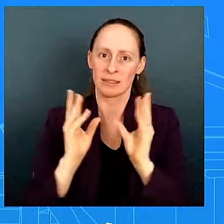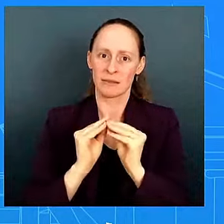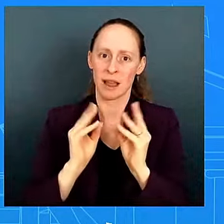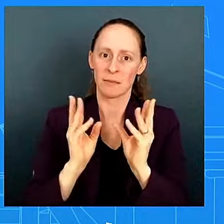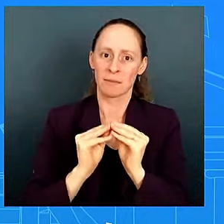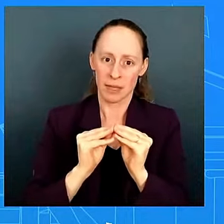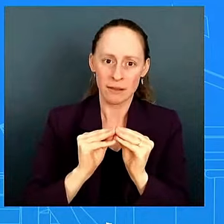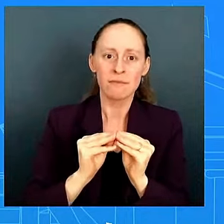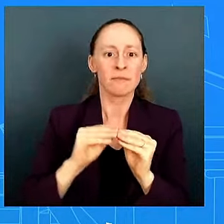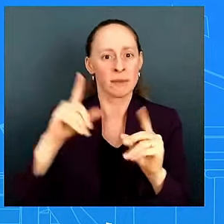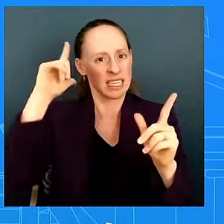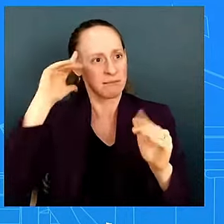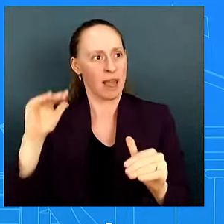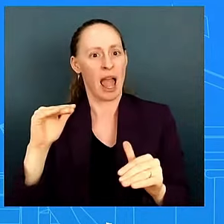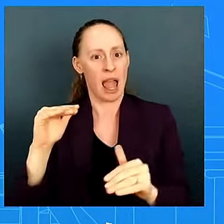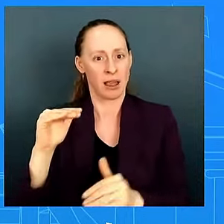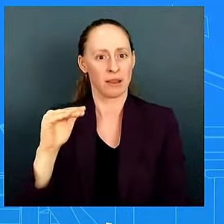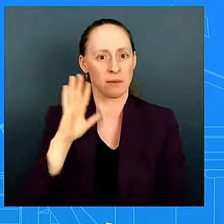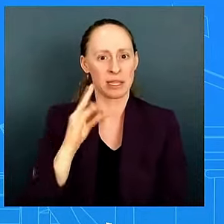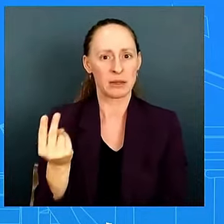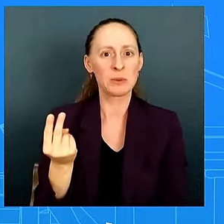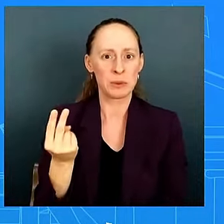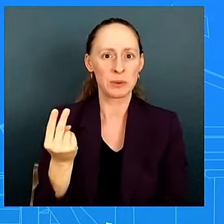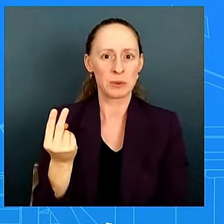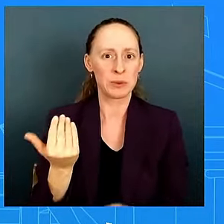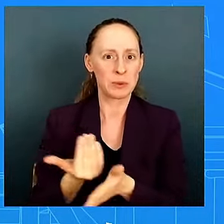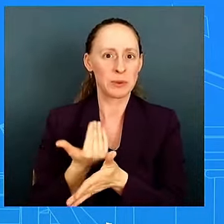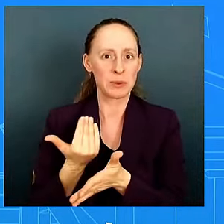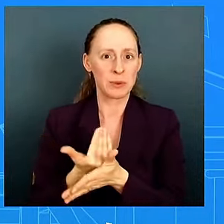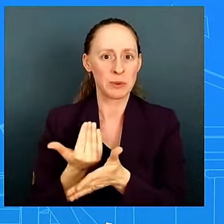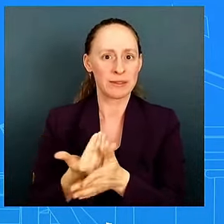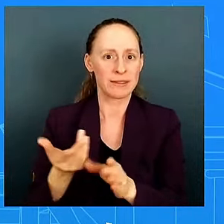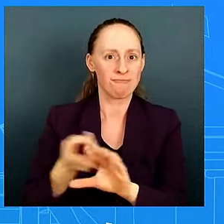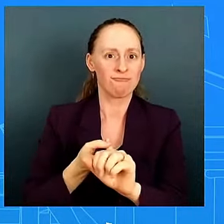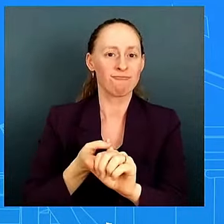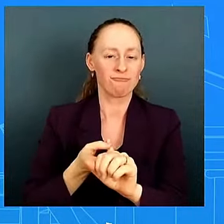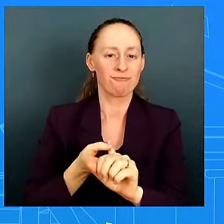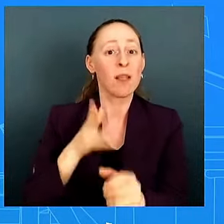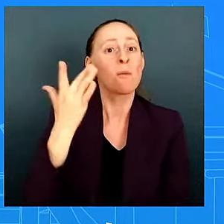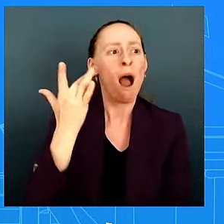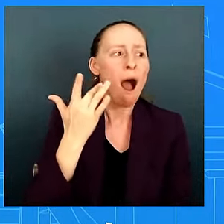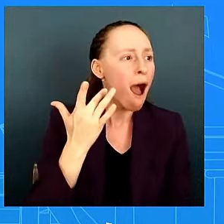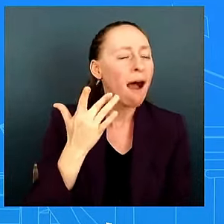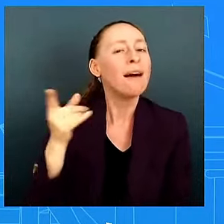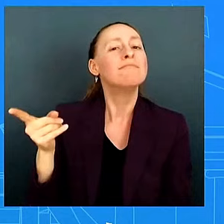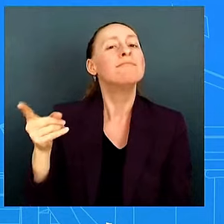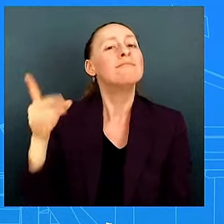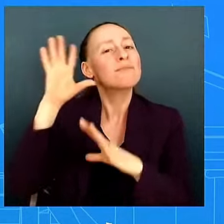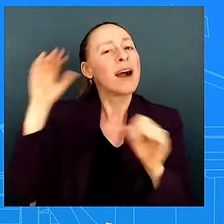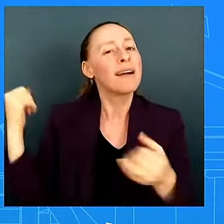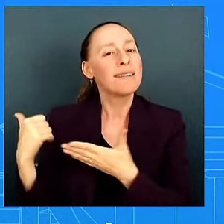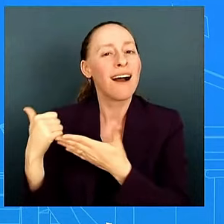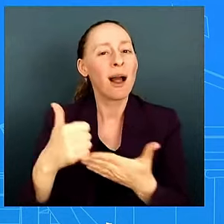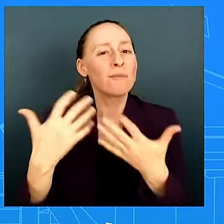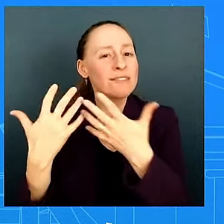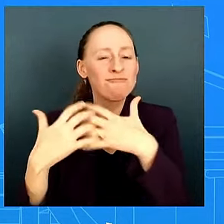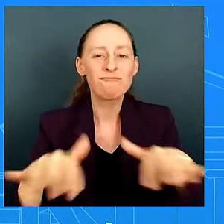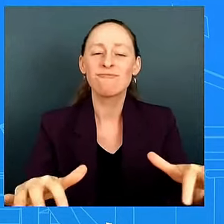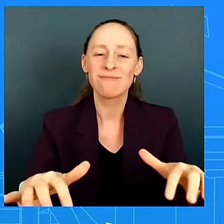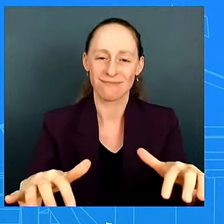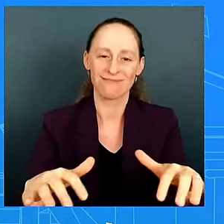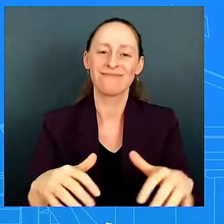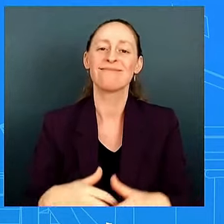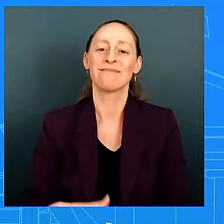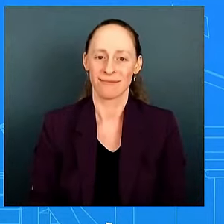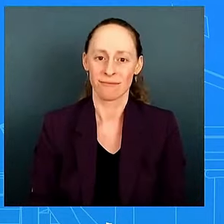president's leadership and next week in washington dc as you know the historic summit is to mark the 75th anniversary of nato's